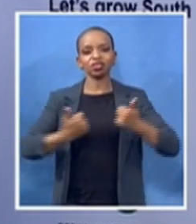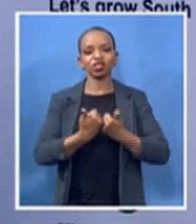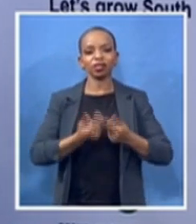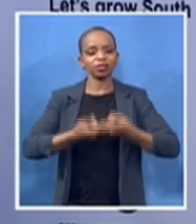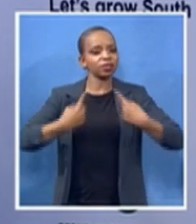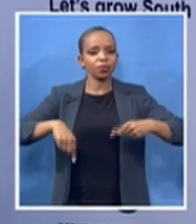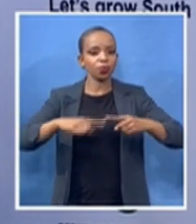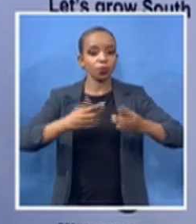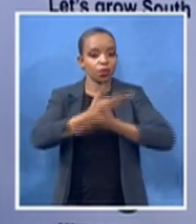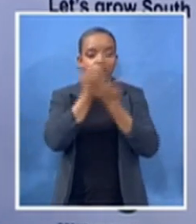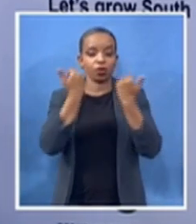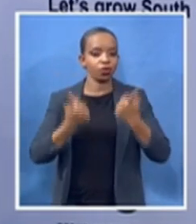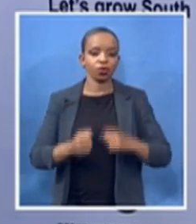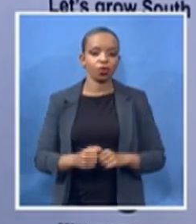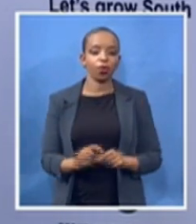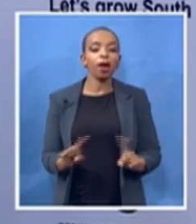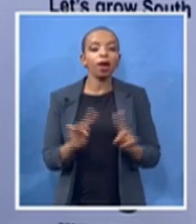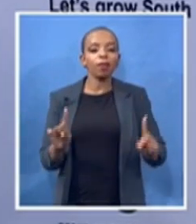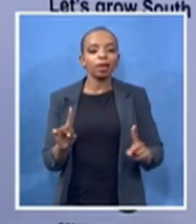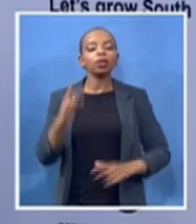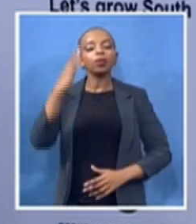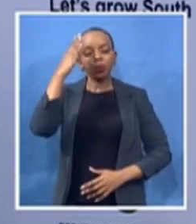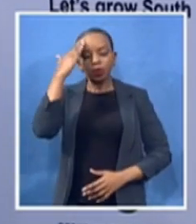she was we are